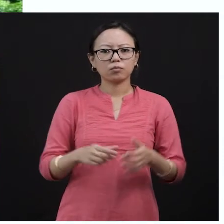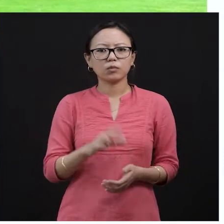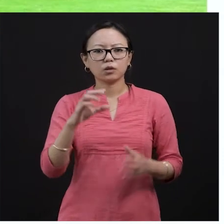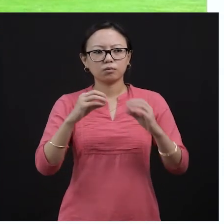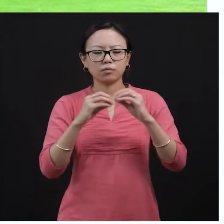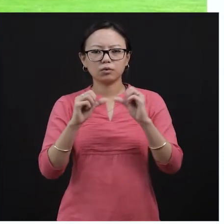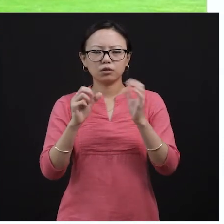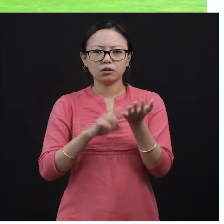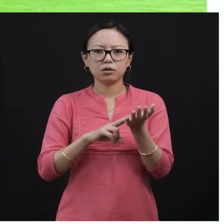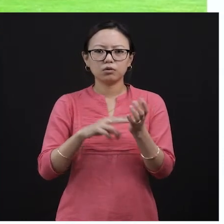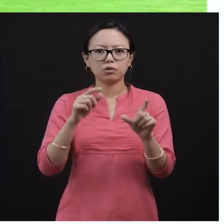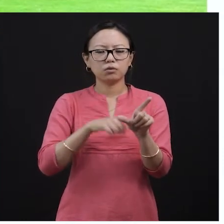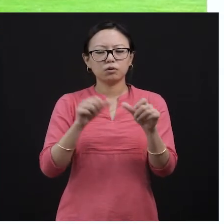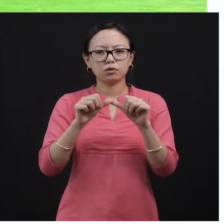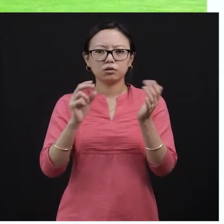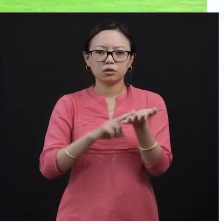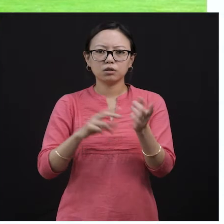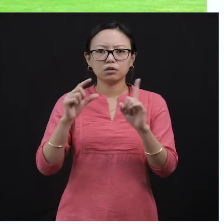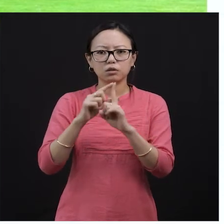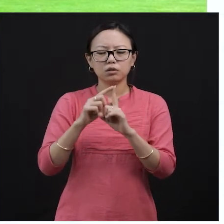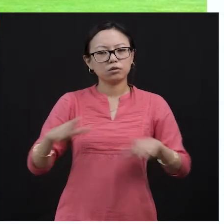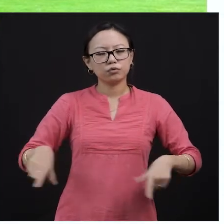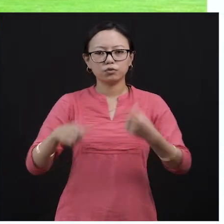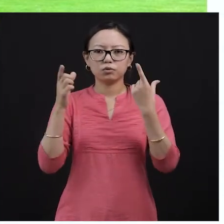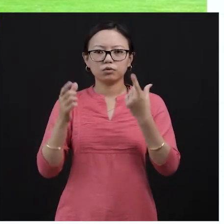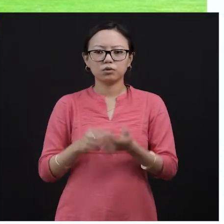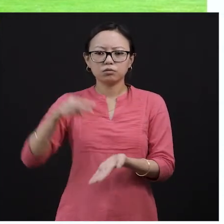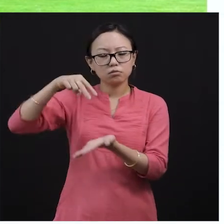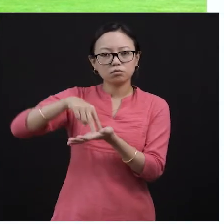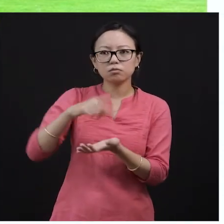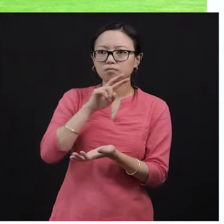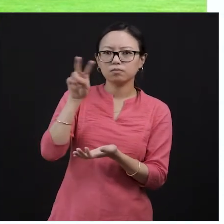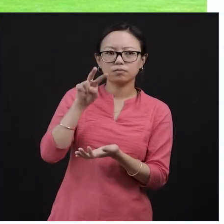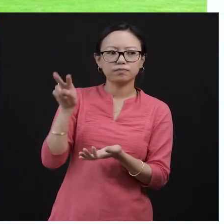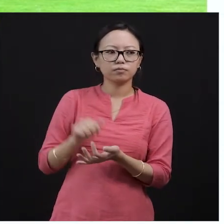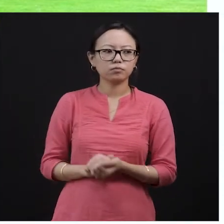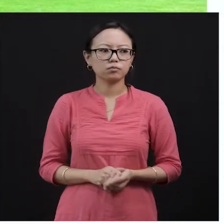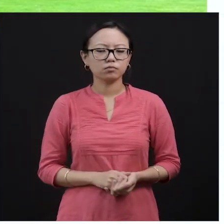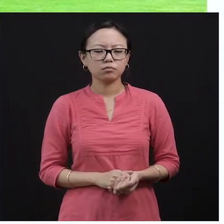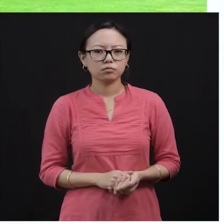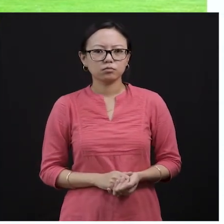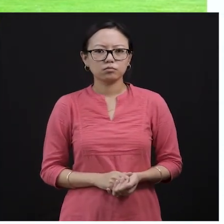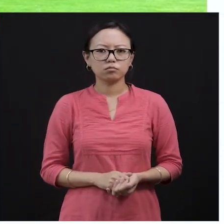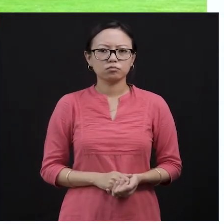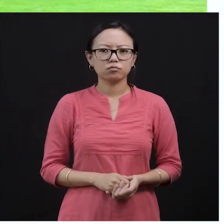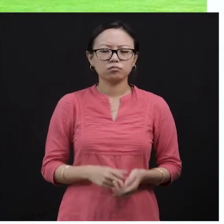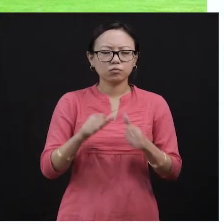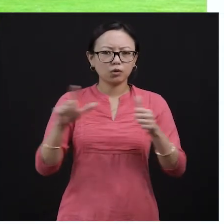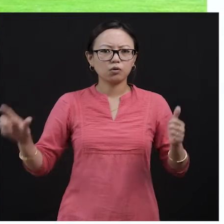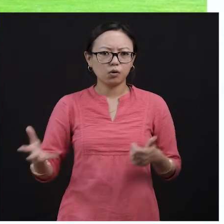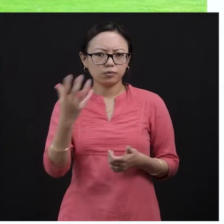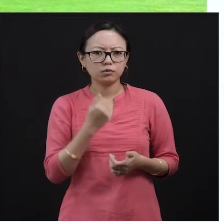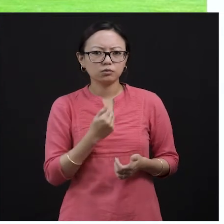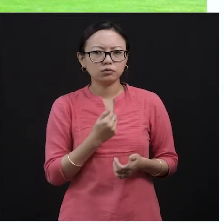view. And the story starts like this. The boy and his grandfather, we all want to visit our grandparents, isn't it? You want